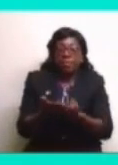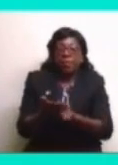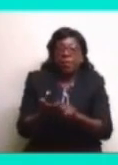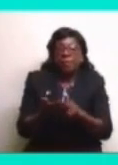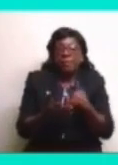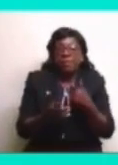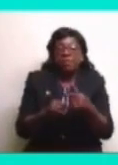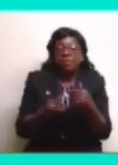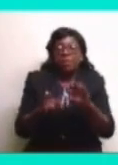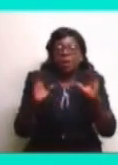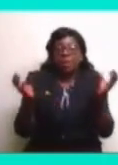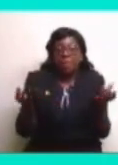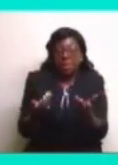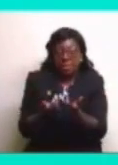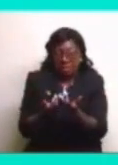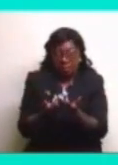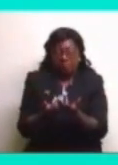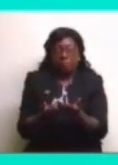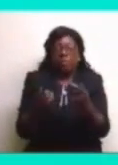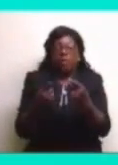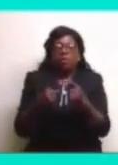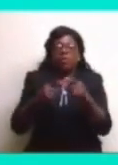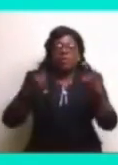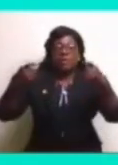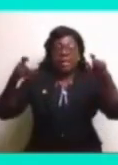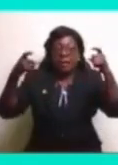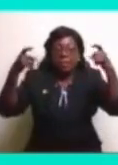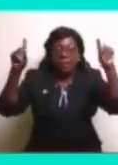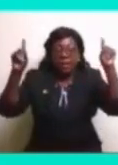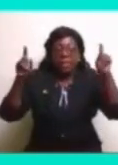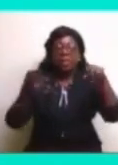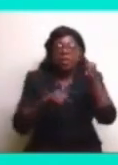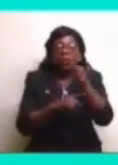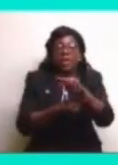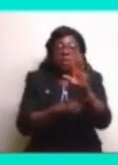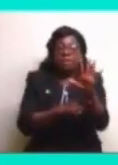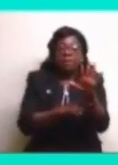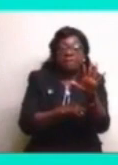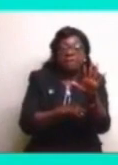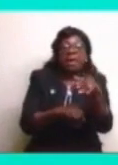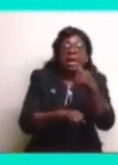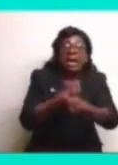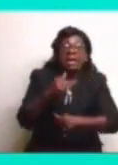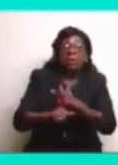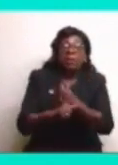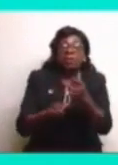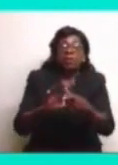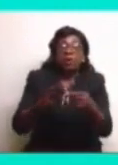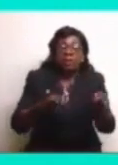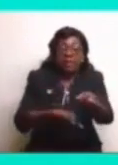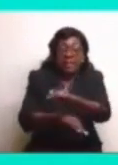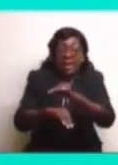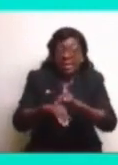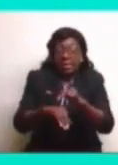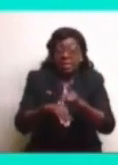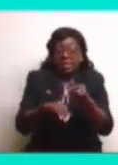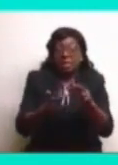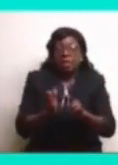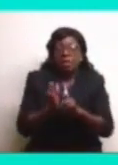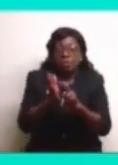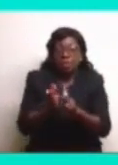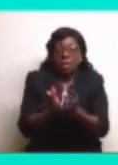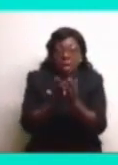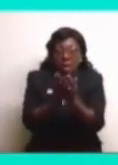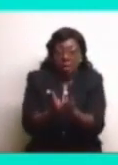memorialize and celebrate the 25th anniversary of the national regatta. I think in that